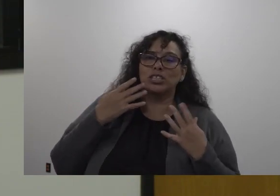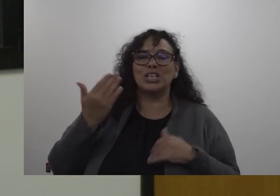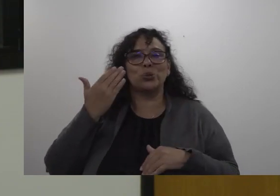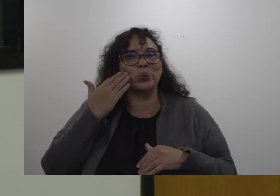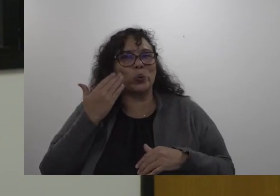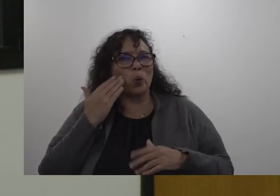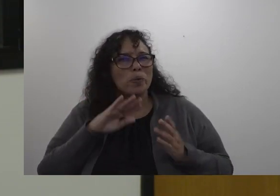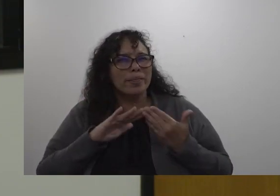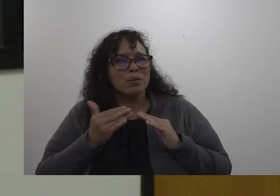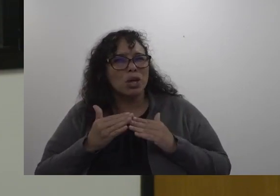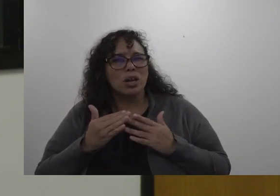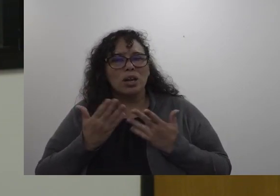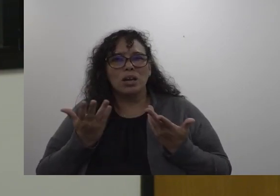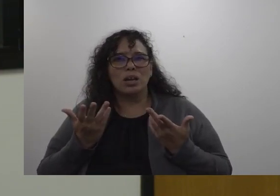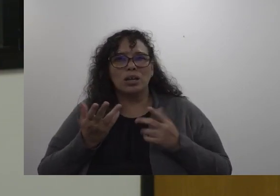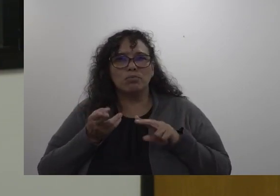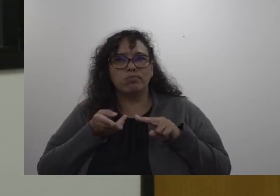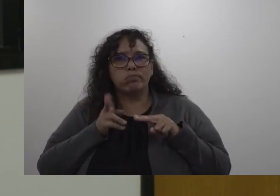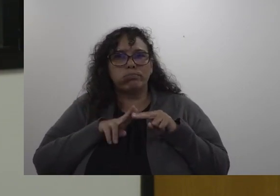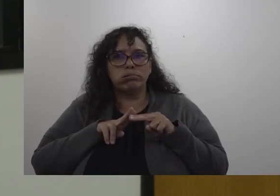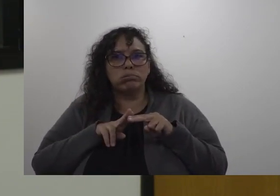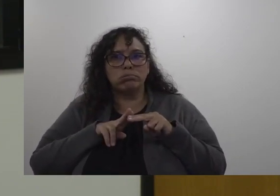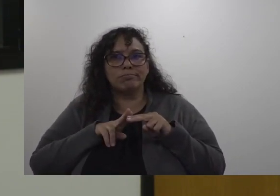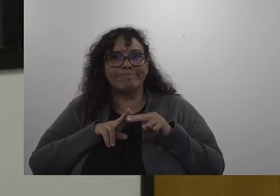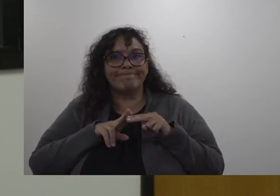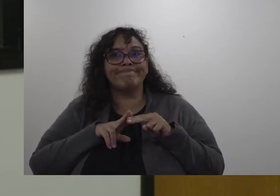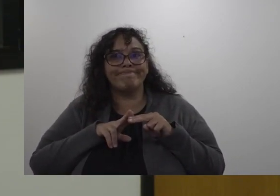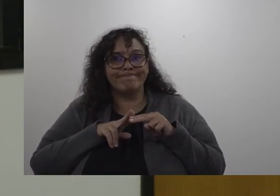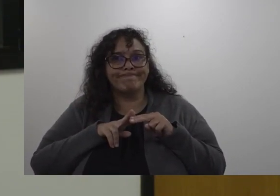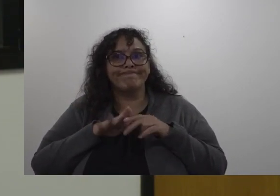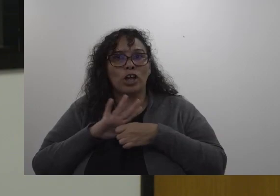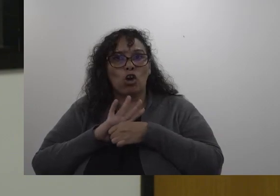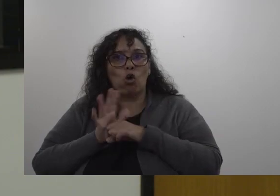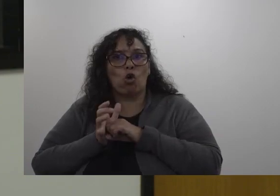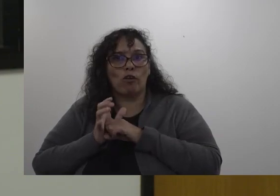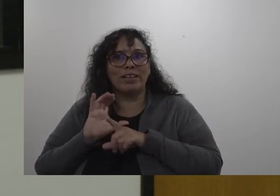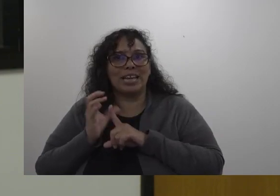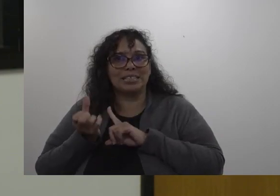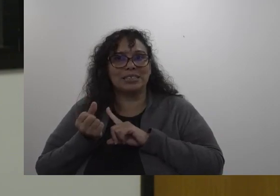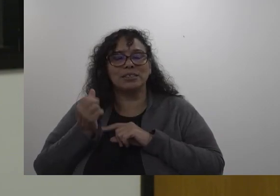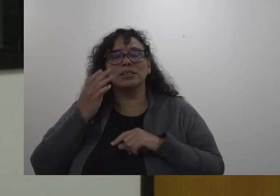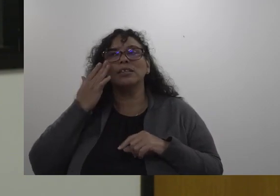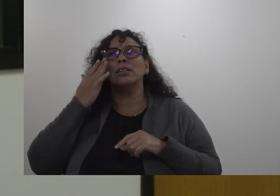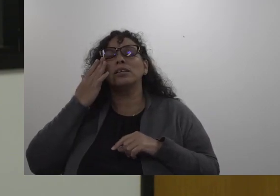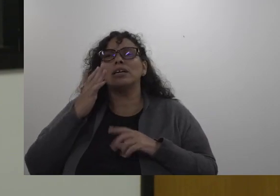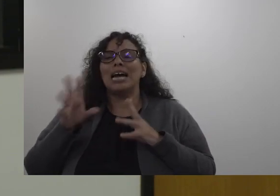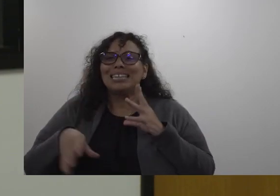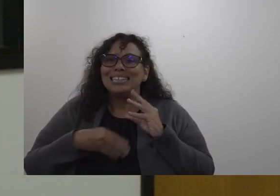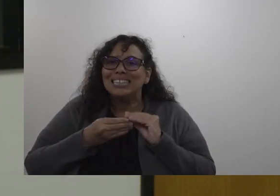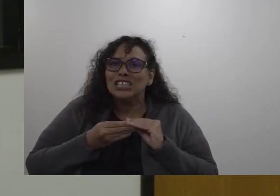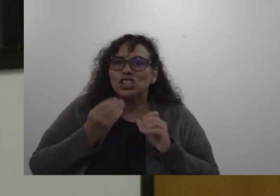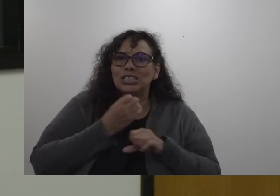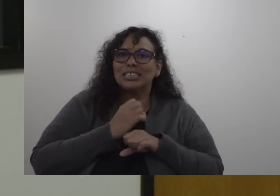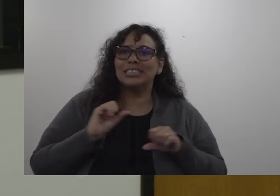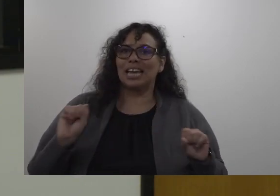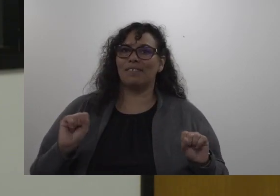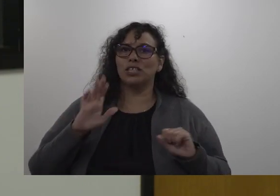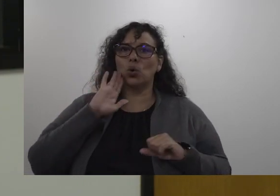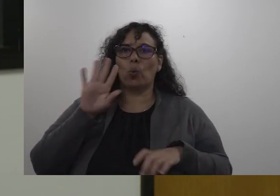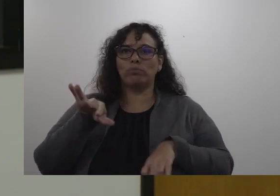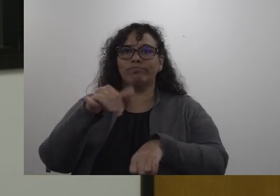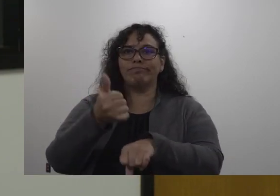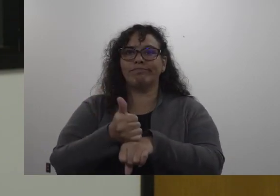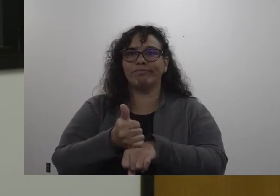there has been an uptick a fairly steep uptick in COVID cases so the additional safety measure that we will implement